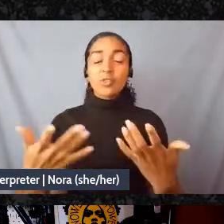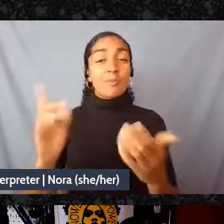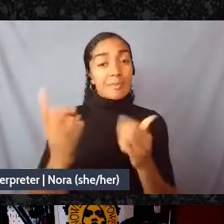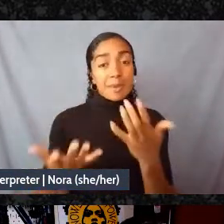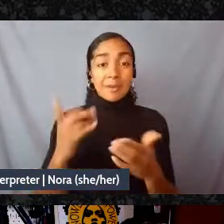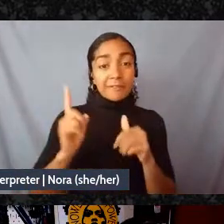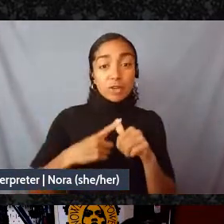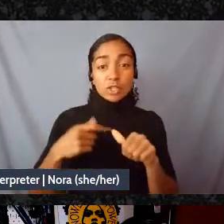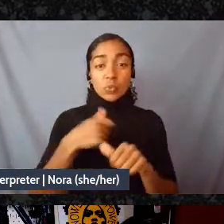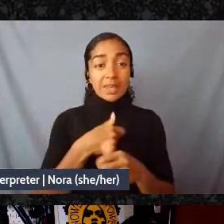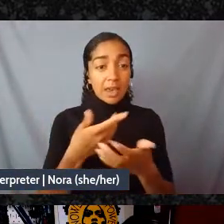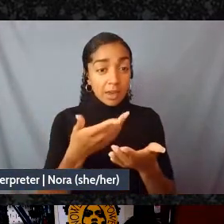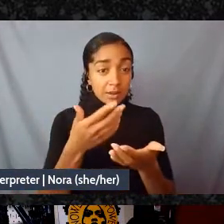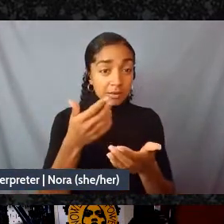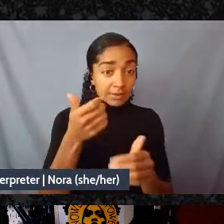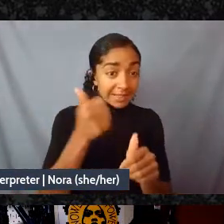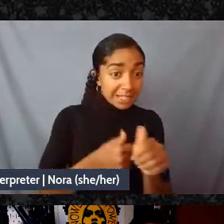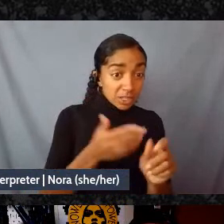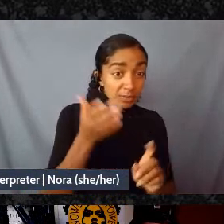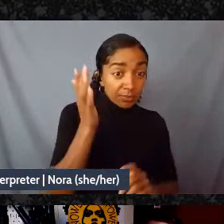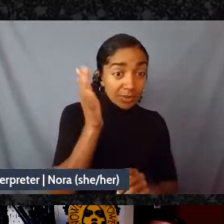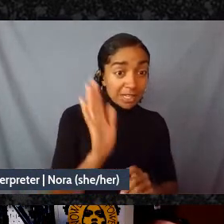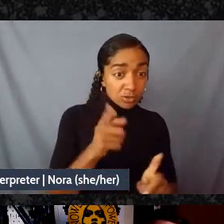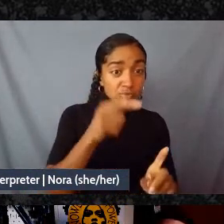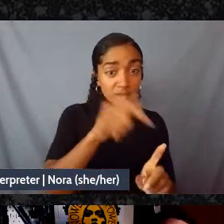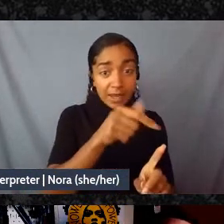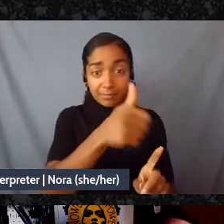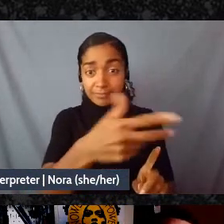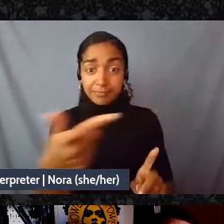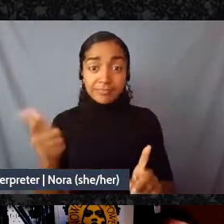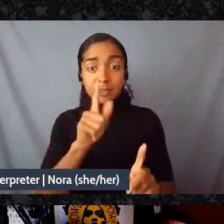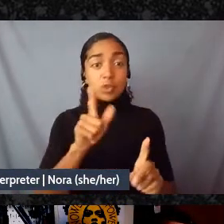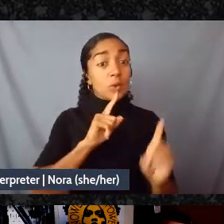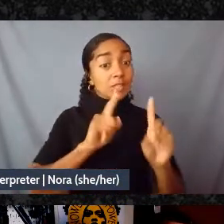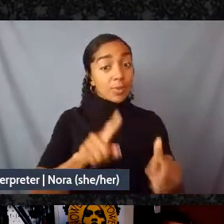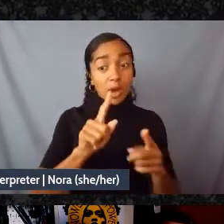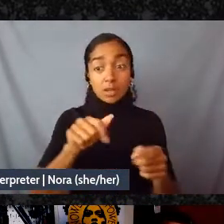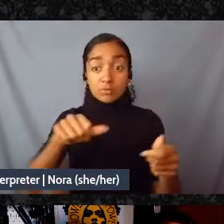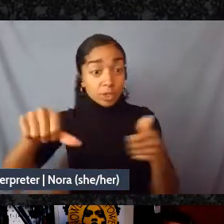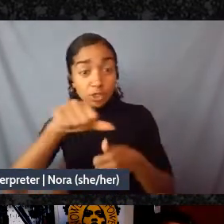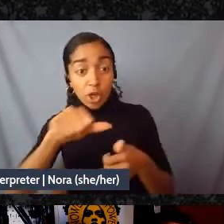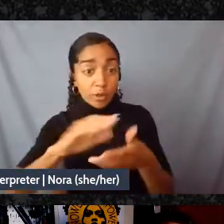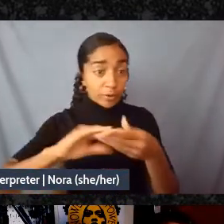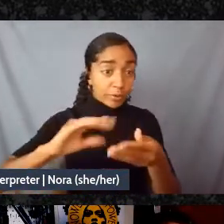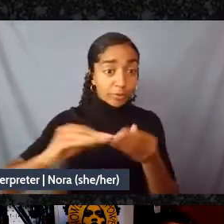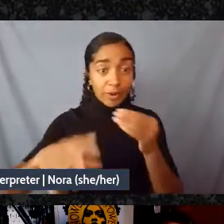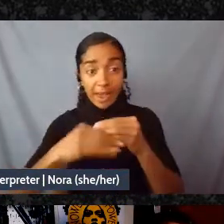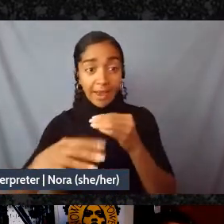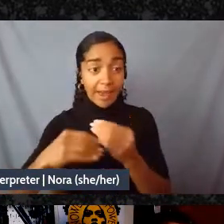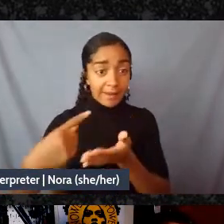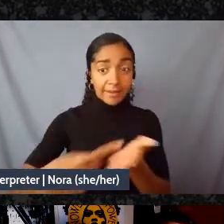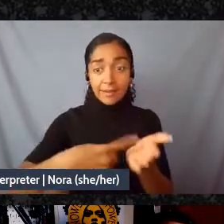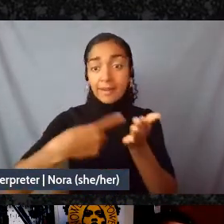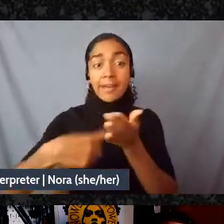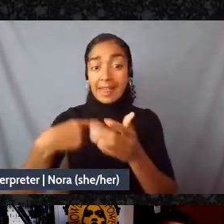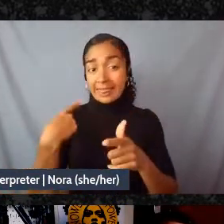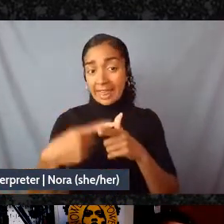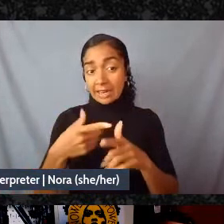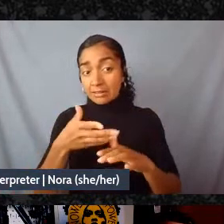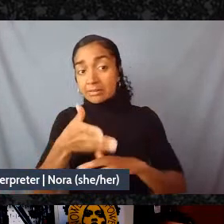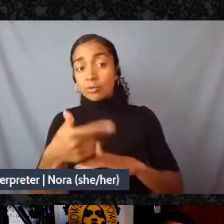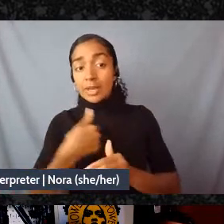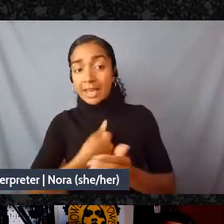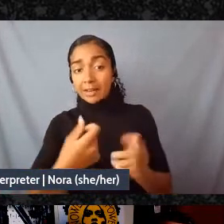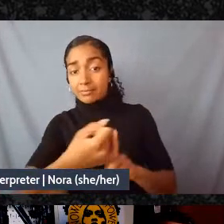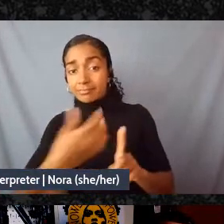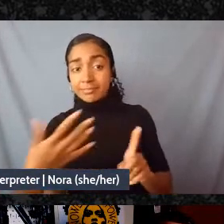to maybe respond to each other and we can go from there I know that we will have questions